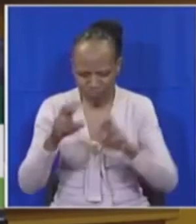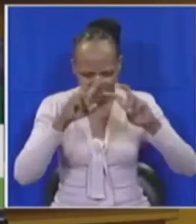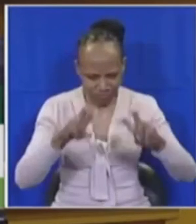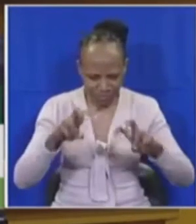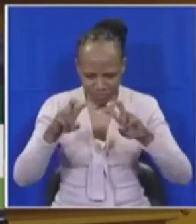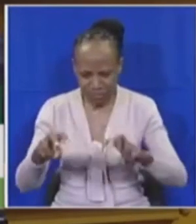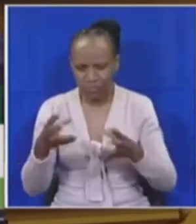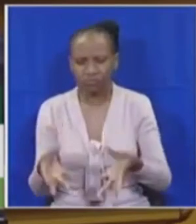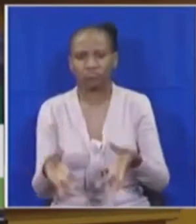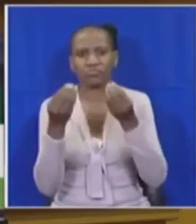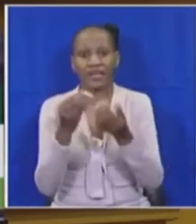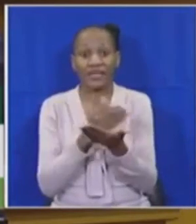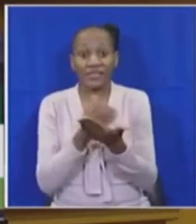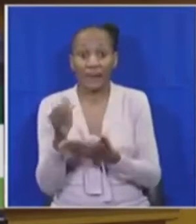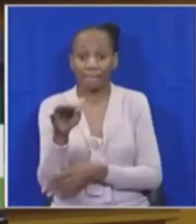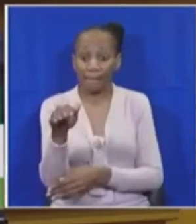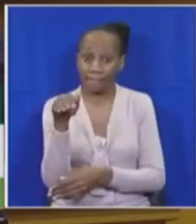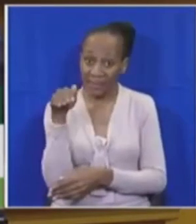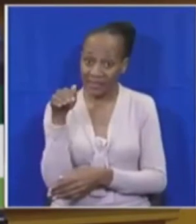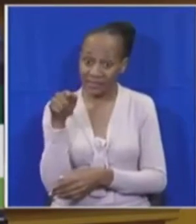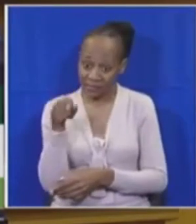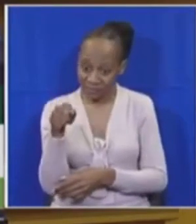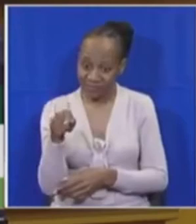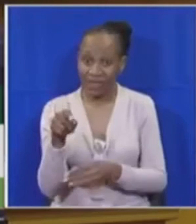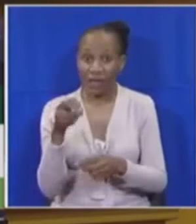have a case to answer.